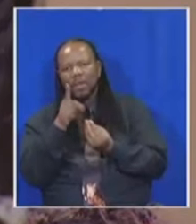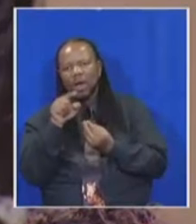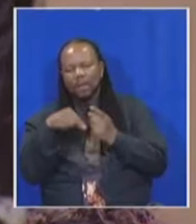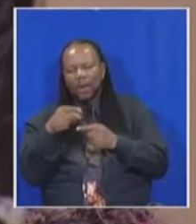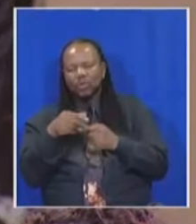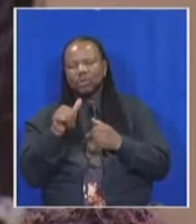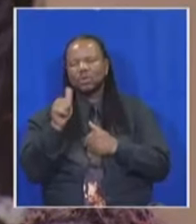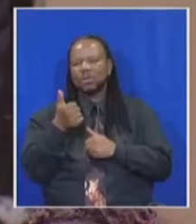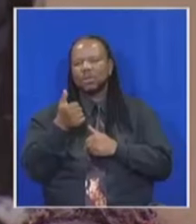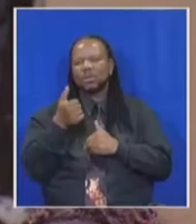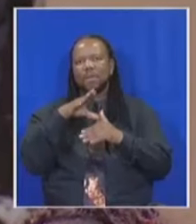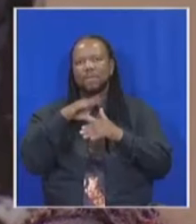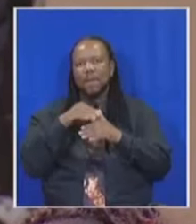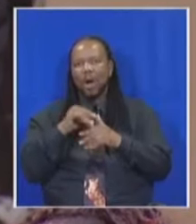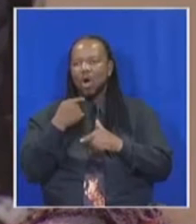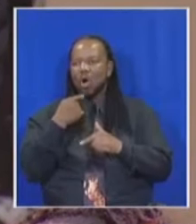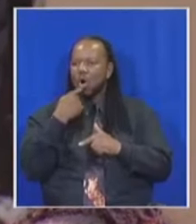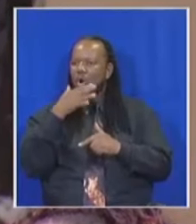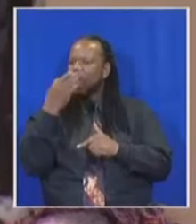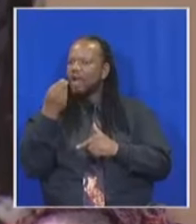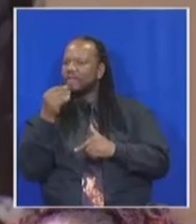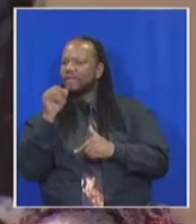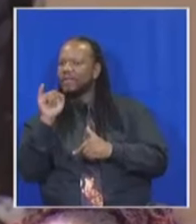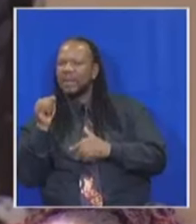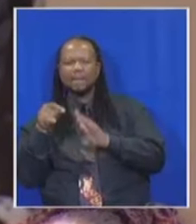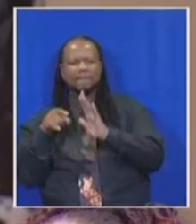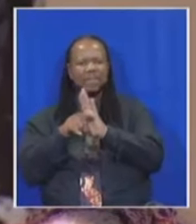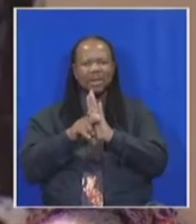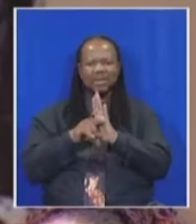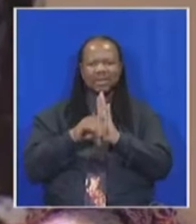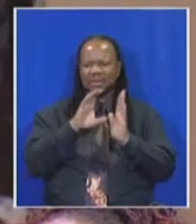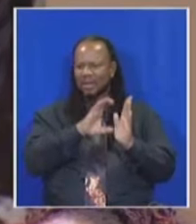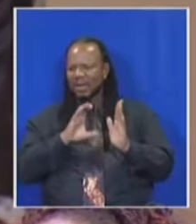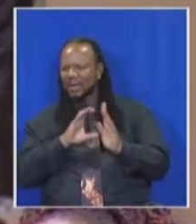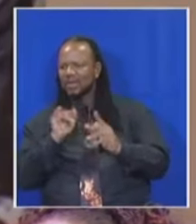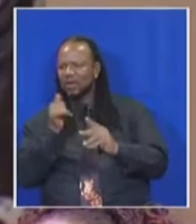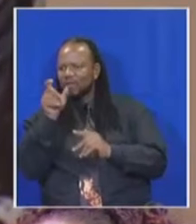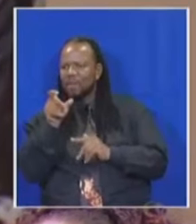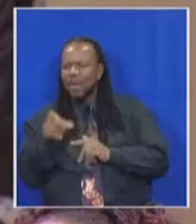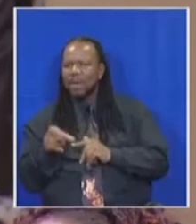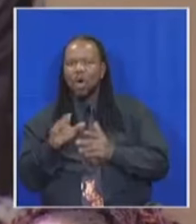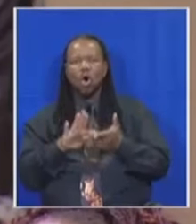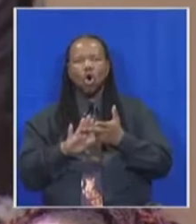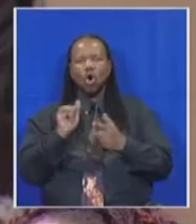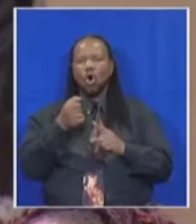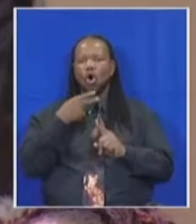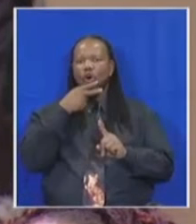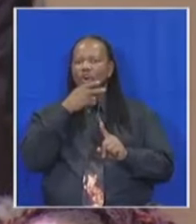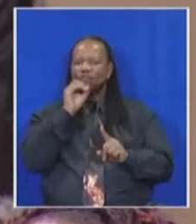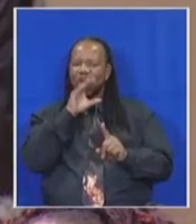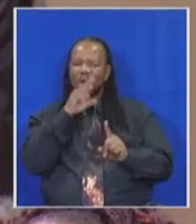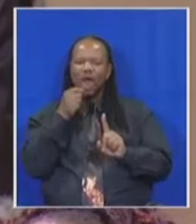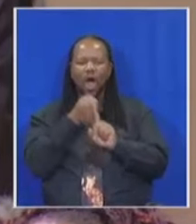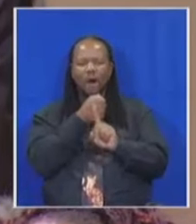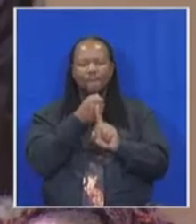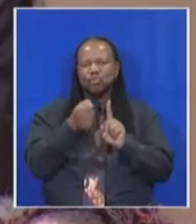cast personal reflection upon a member's integrity or dignity or verbally abuse a member in